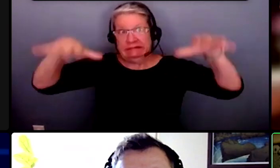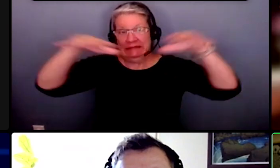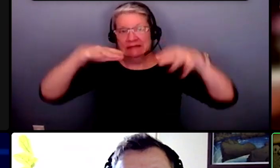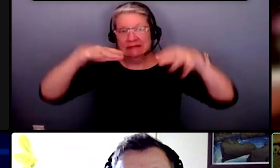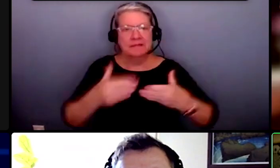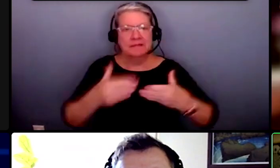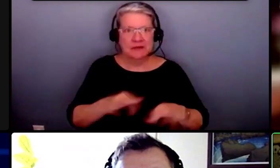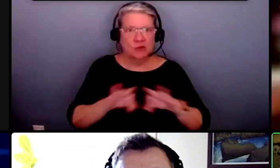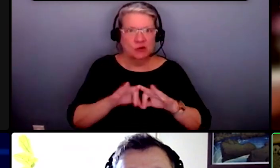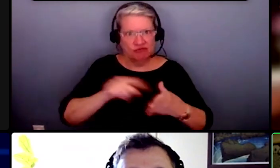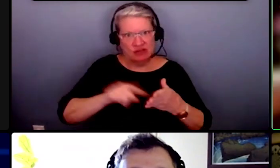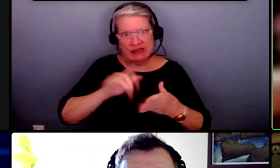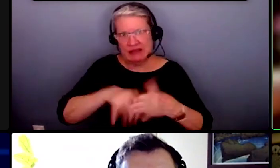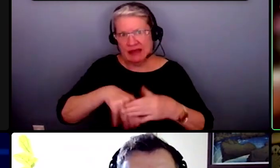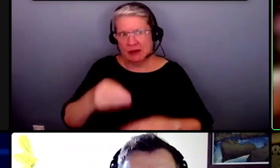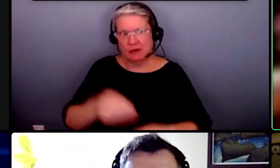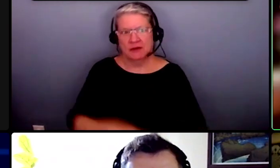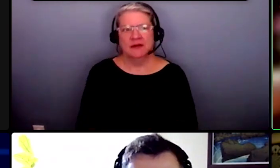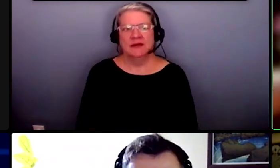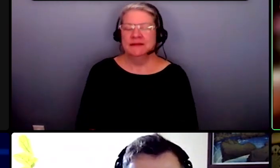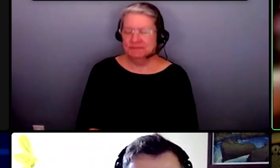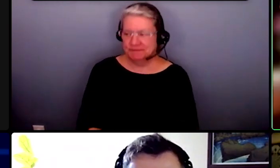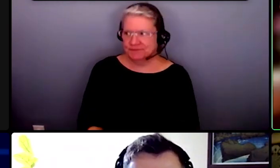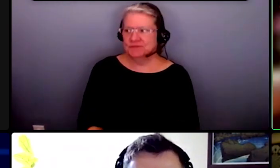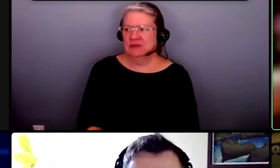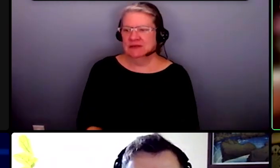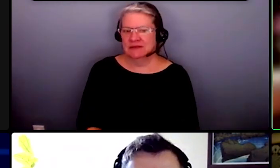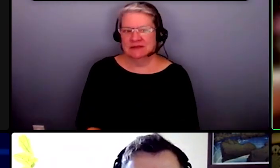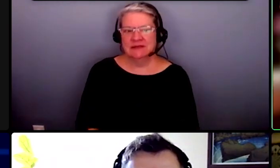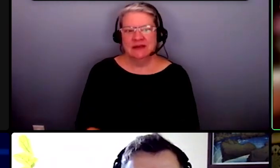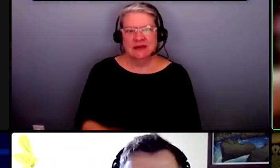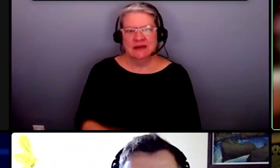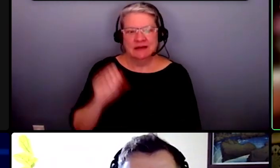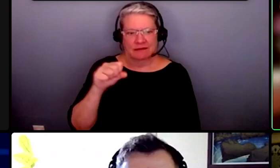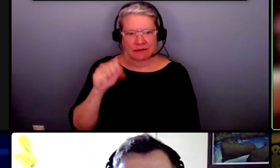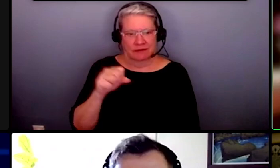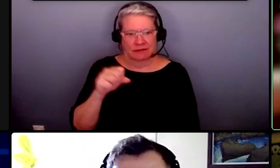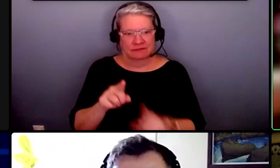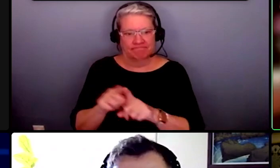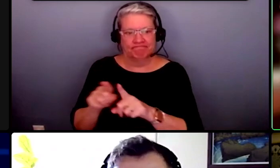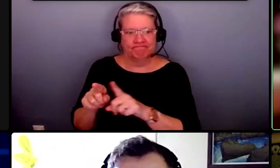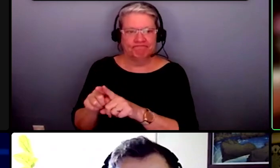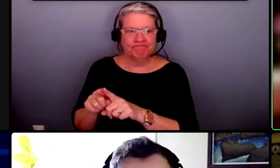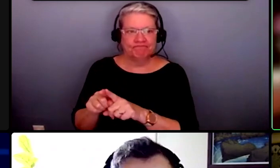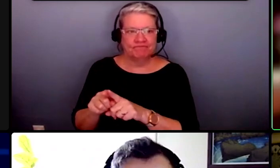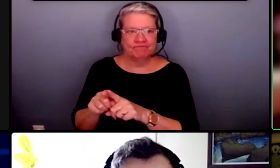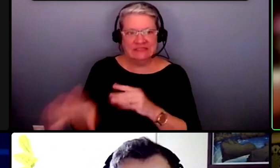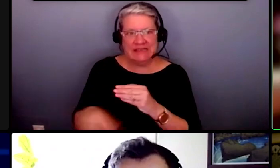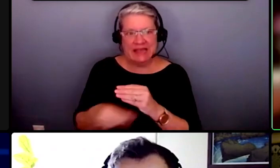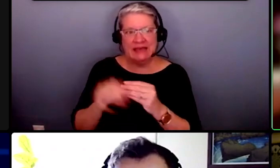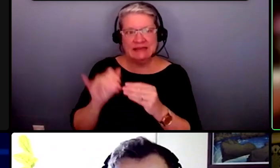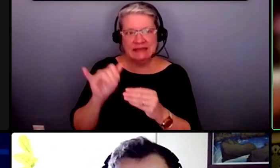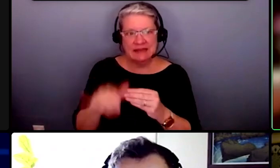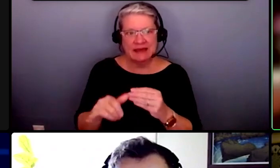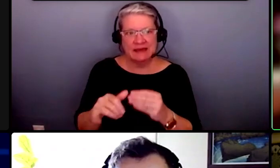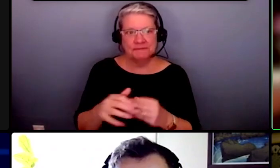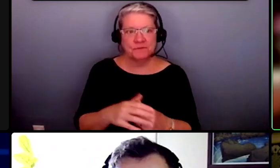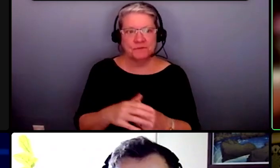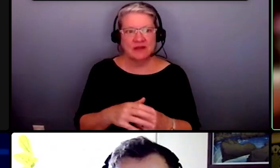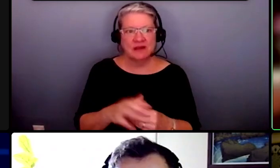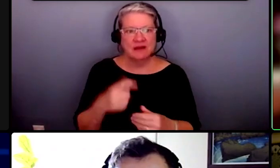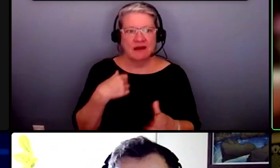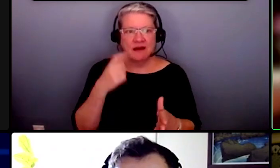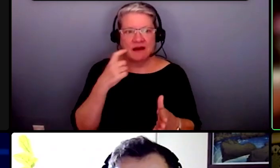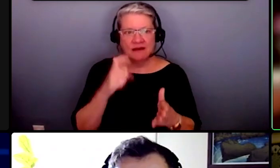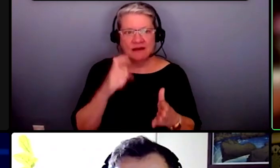looking into absolutely and just to piggyback on on that and um we've i've seen at least